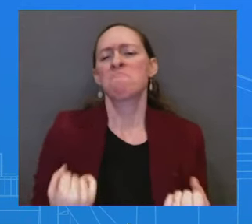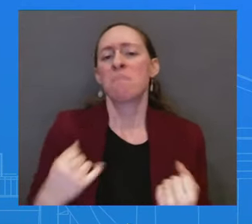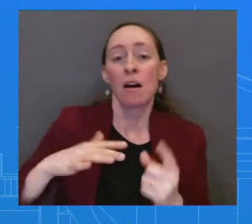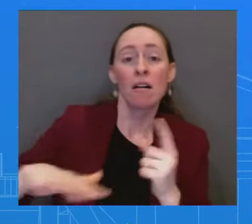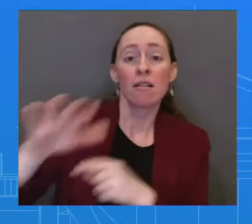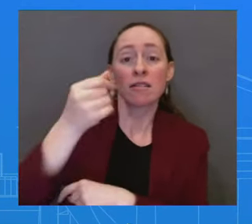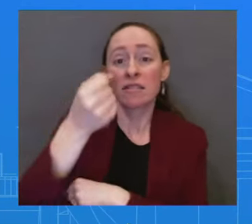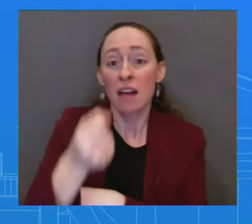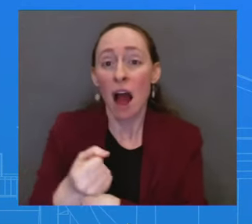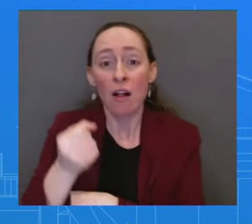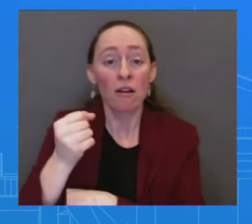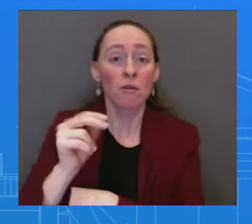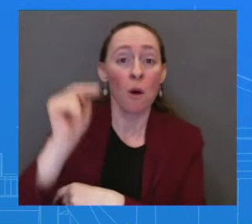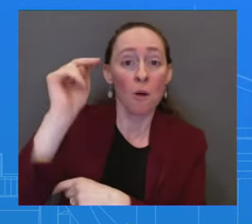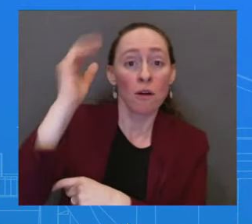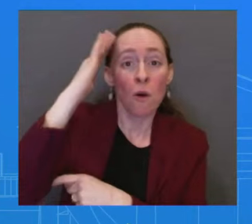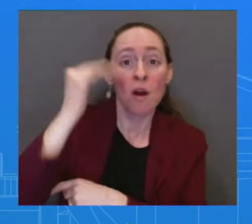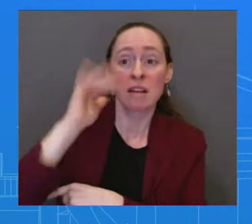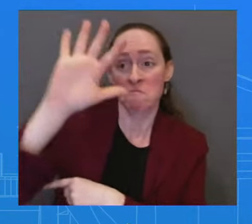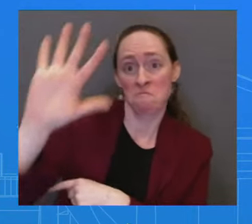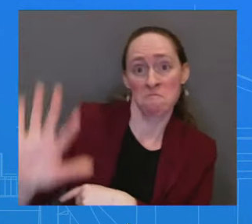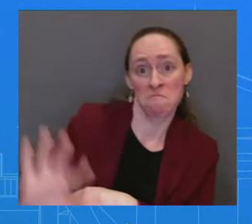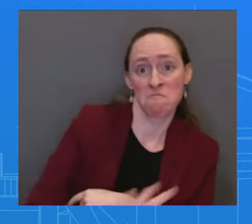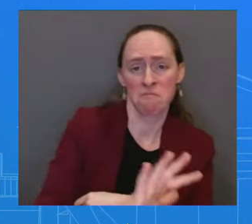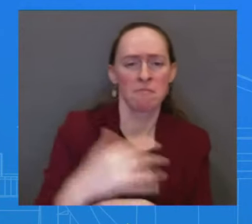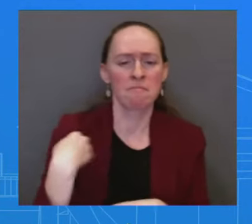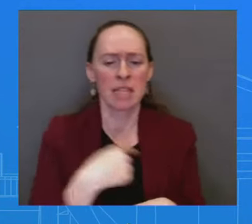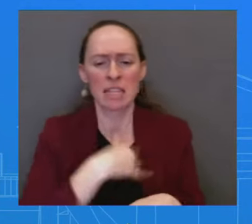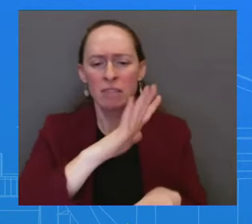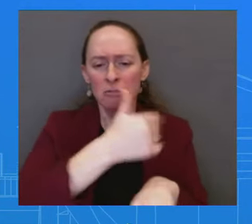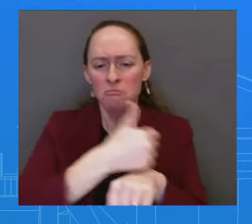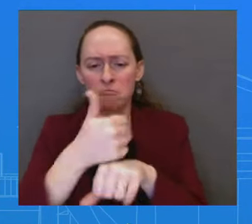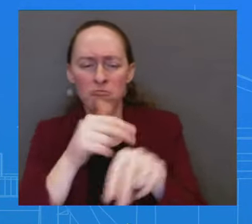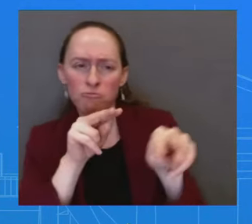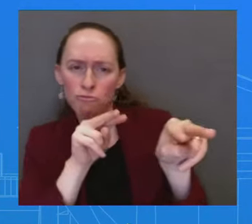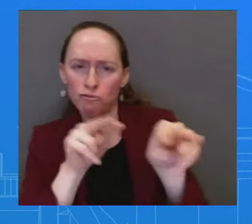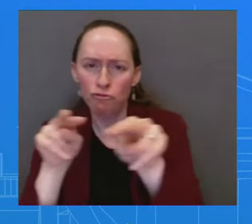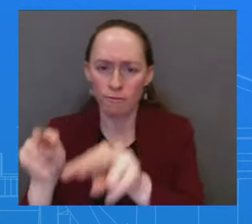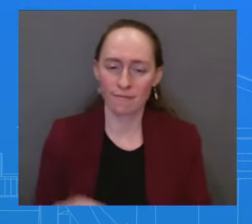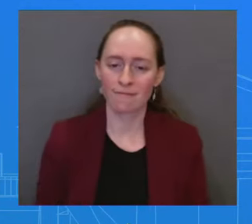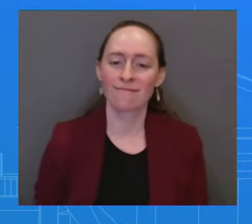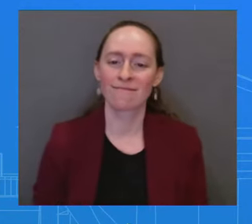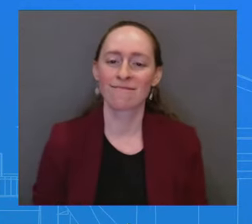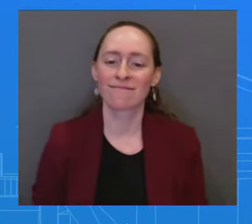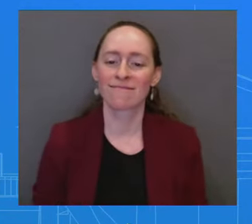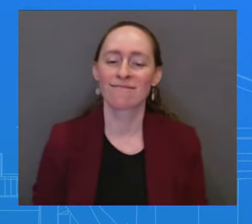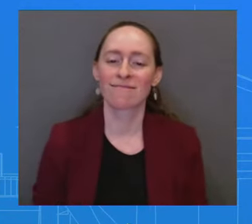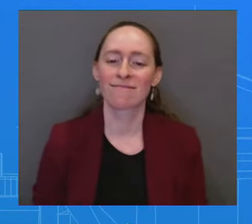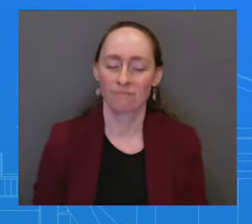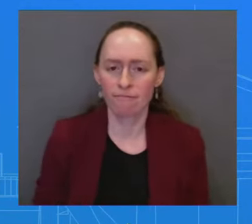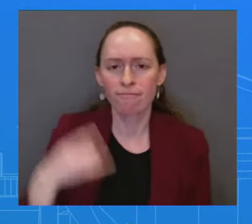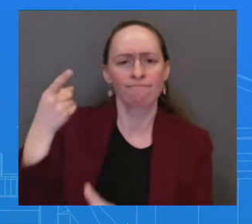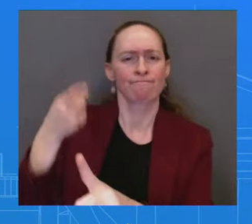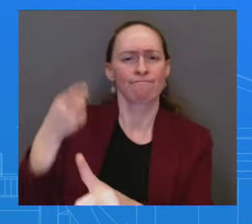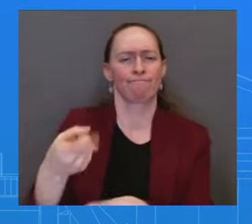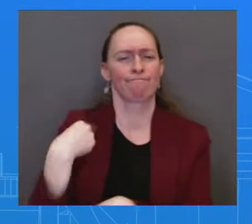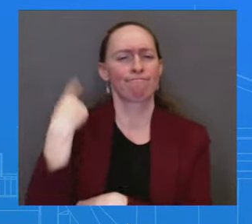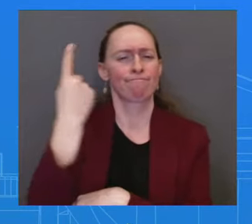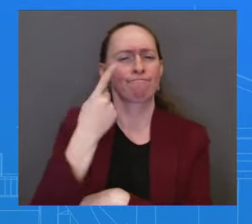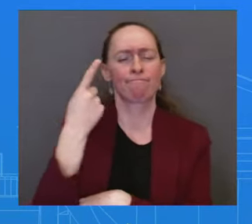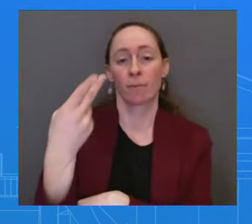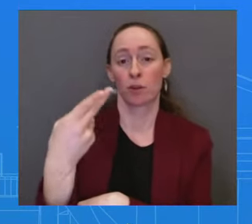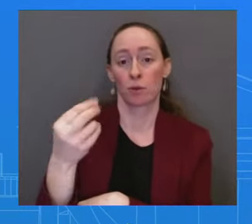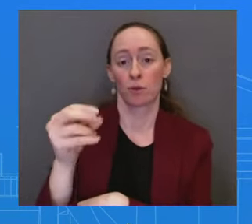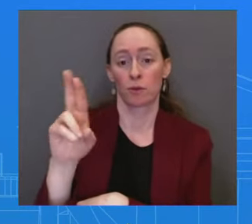On the Houthis, back to the Houthis. So Treasury issued a general license allowing the Houthis to profit from oil sales. Why